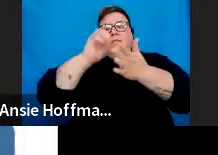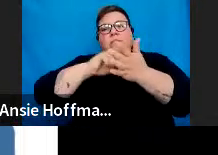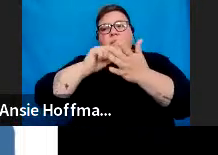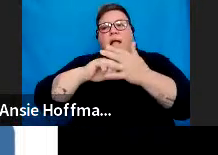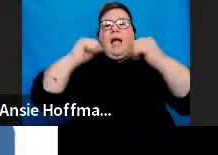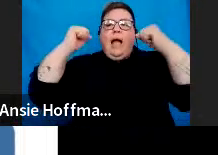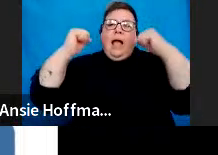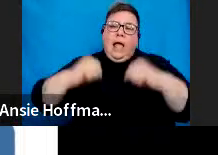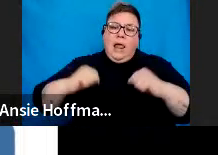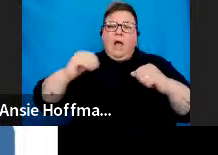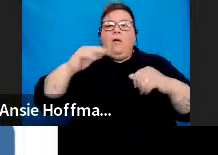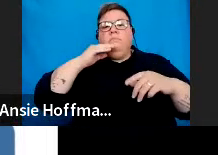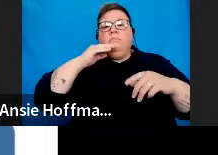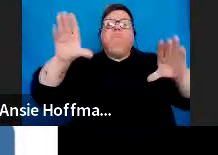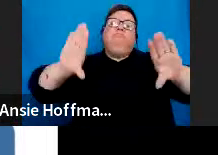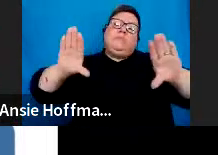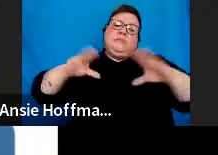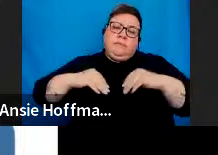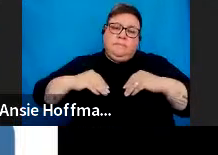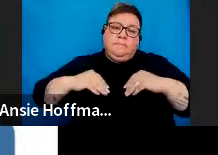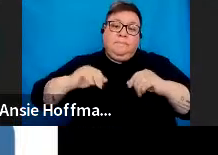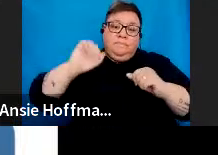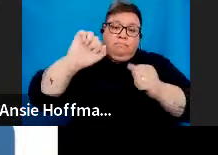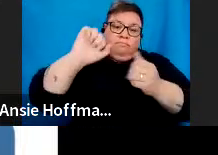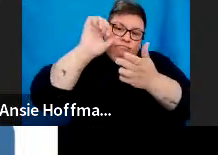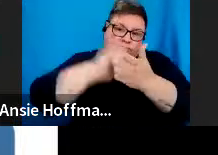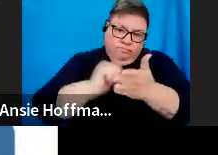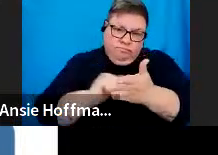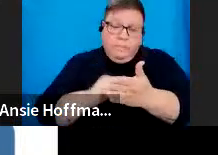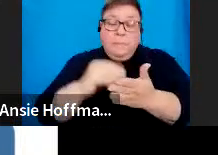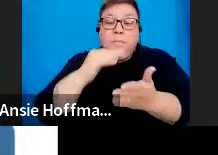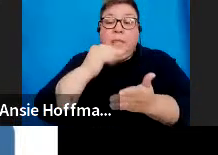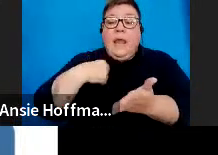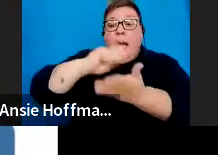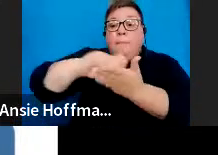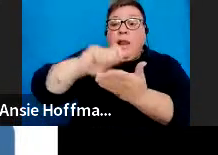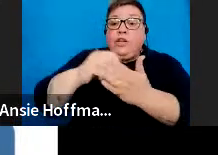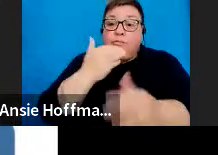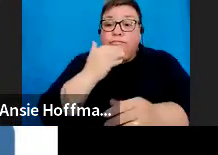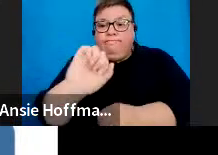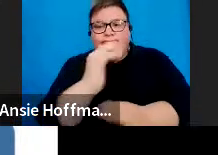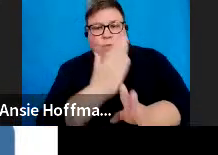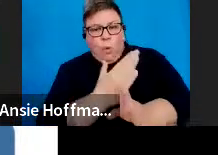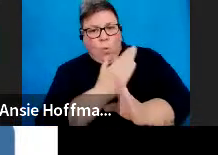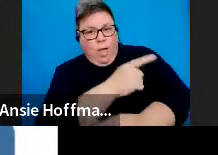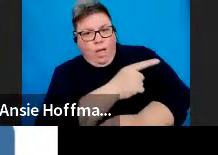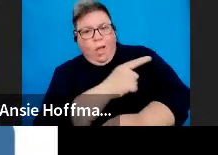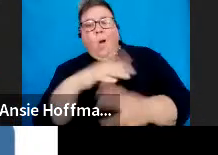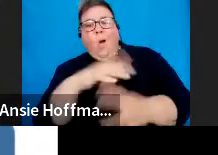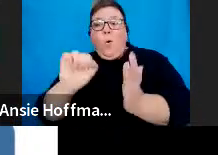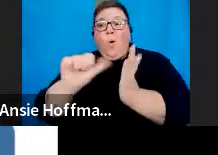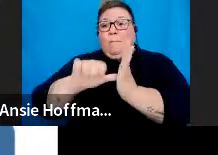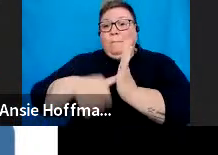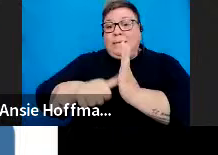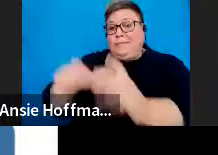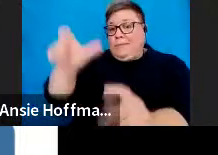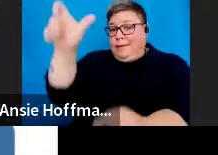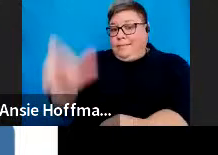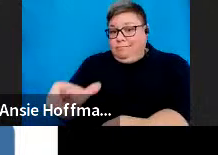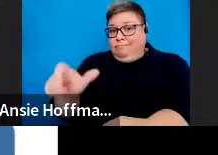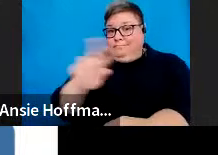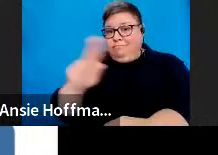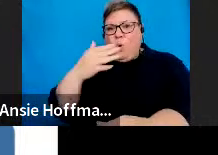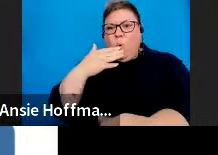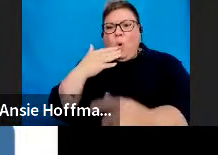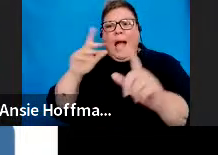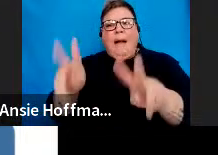will qualify for any deductions. So, the applicants, which is your employer or fund administrators, are normally not aware of what